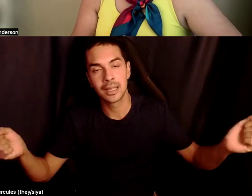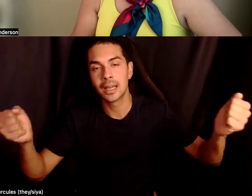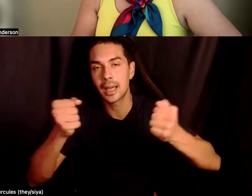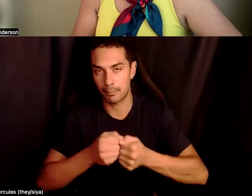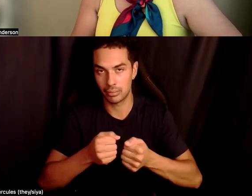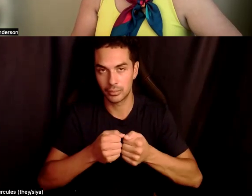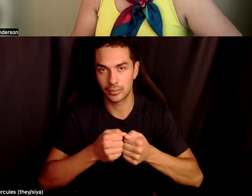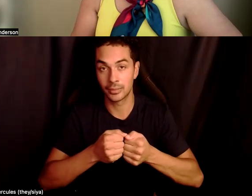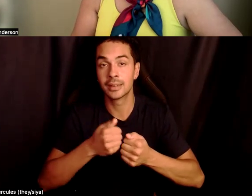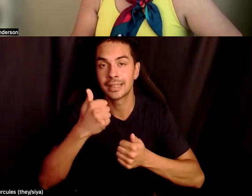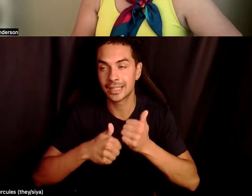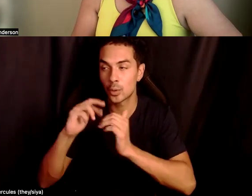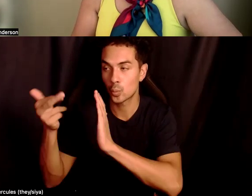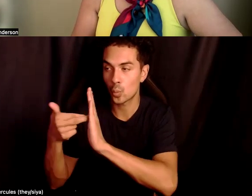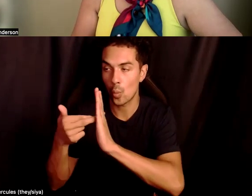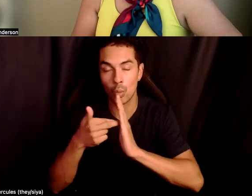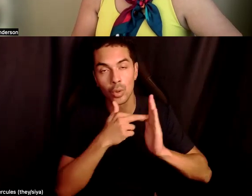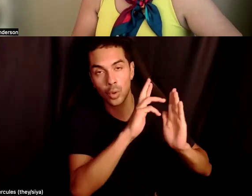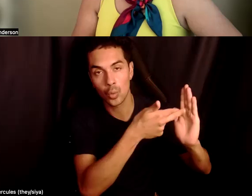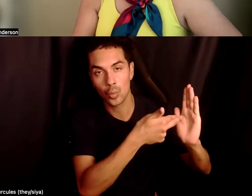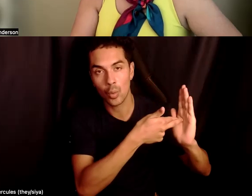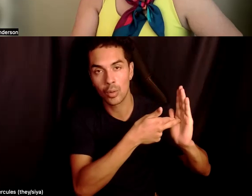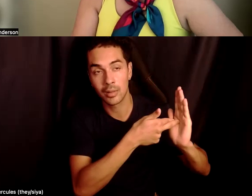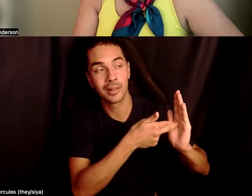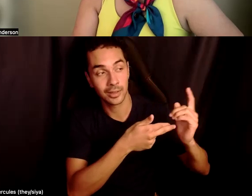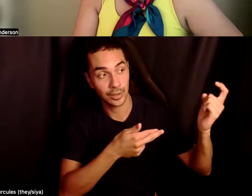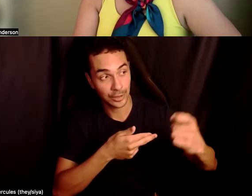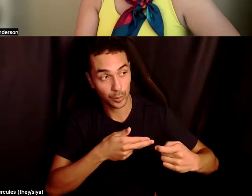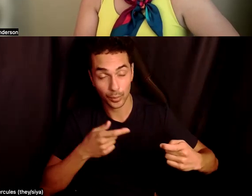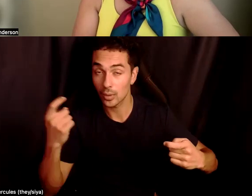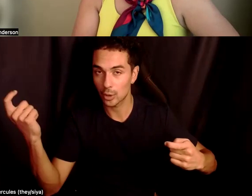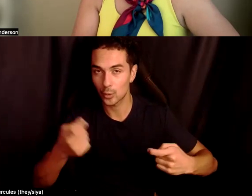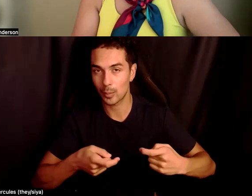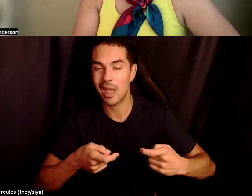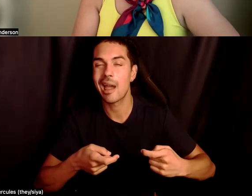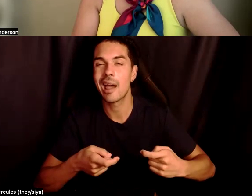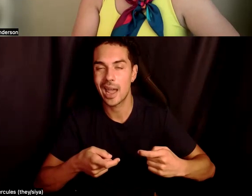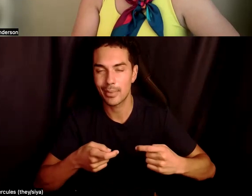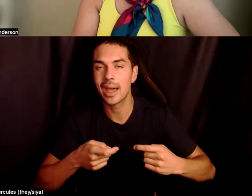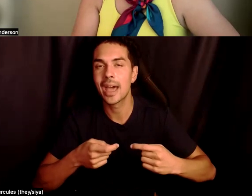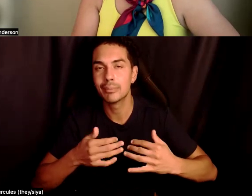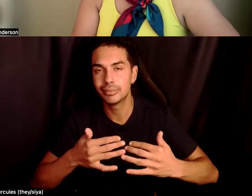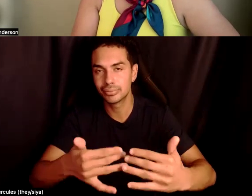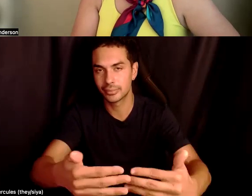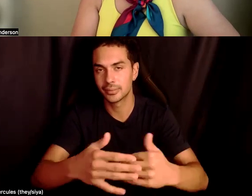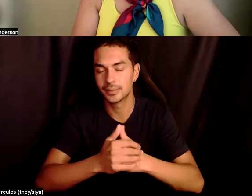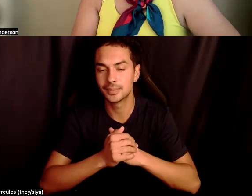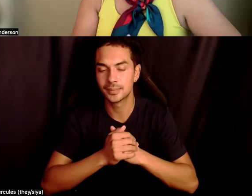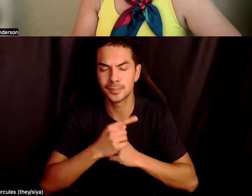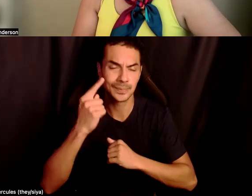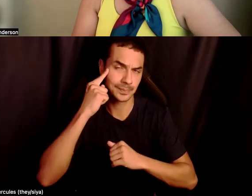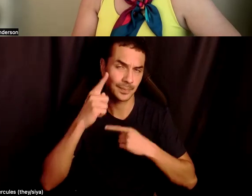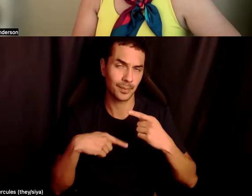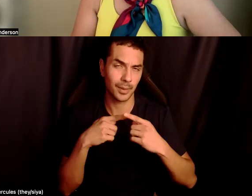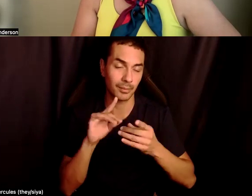have a role to play and something to contribute is where we start. Um, and again, right, like thinking about what do we